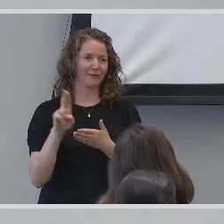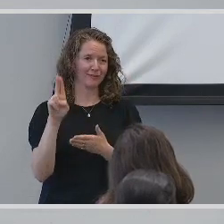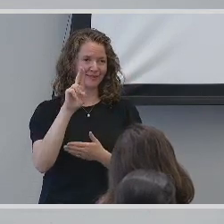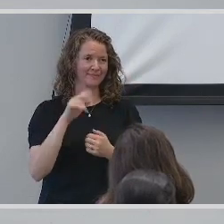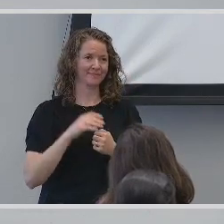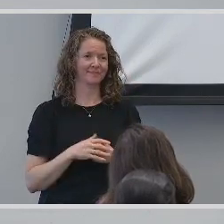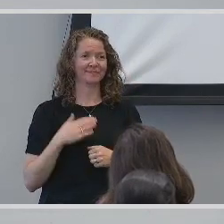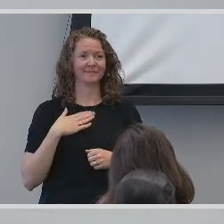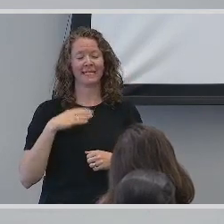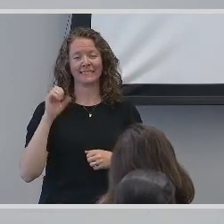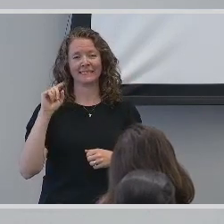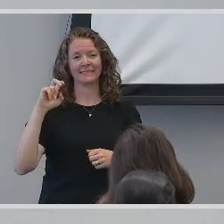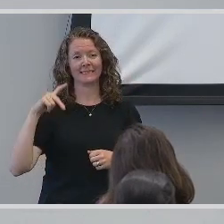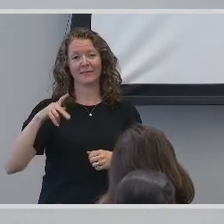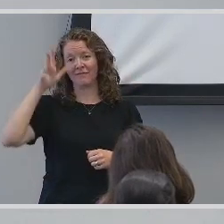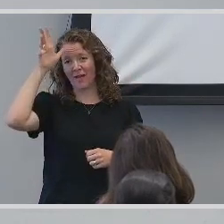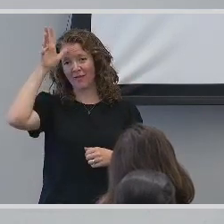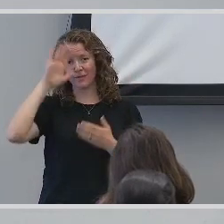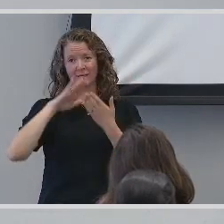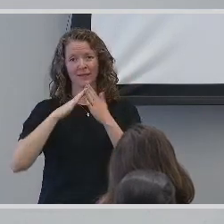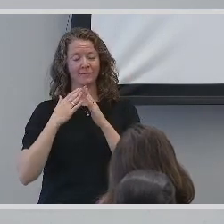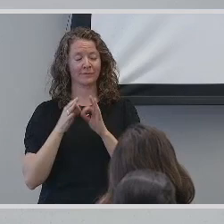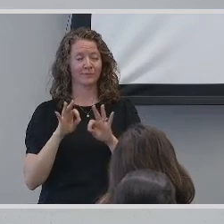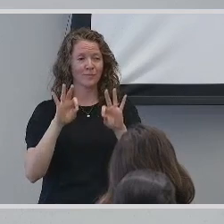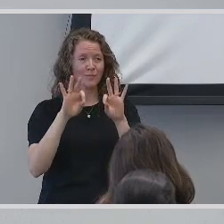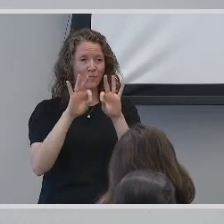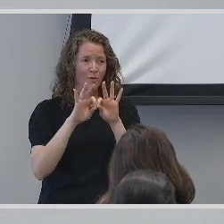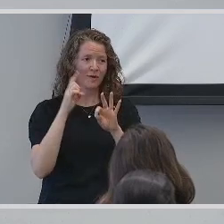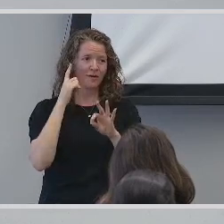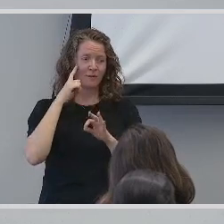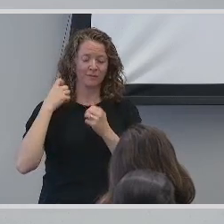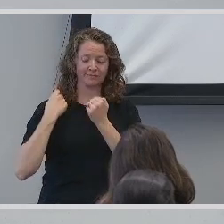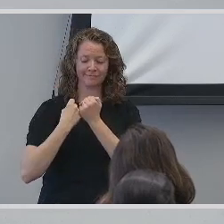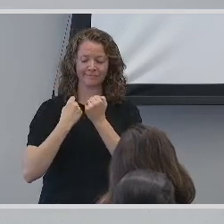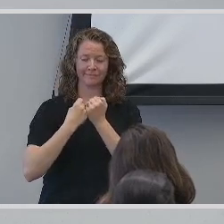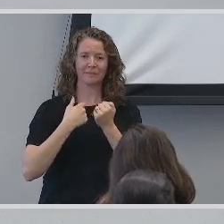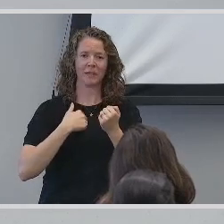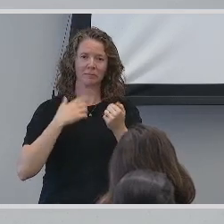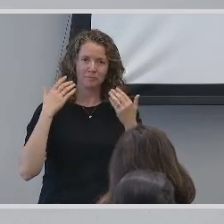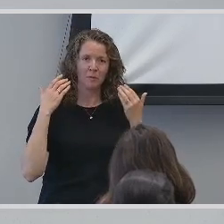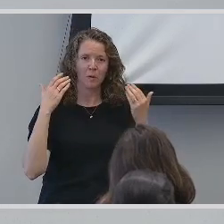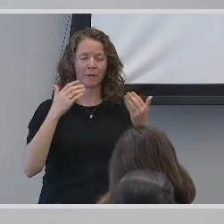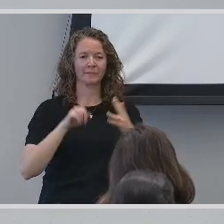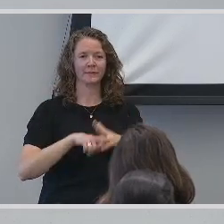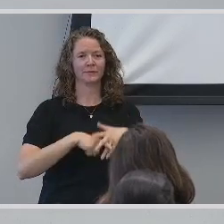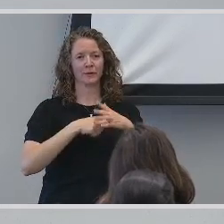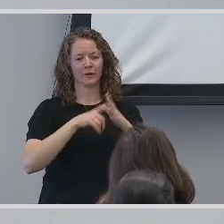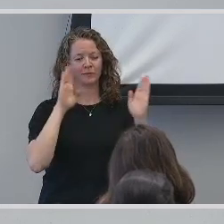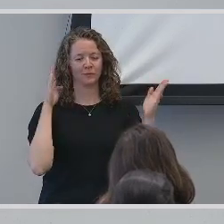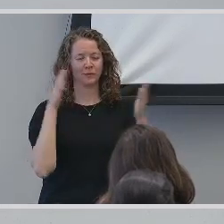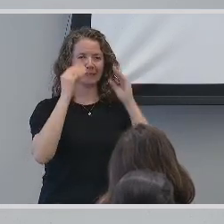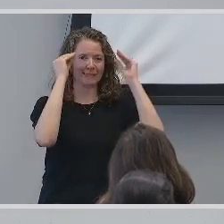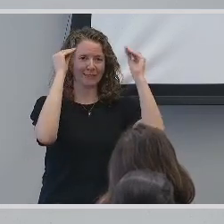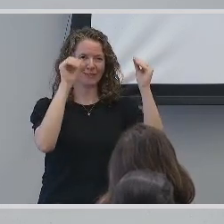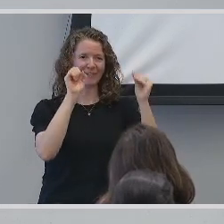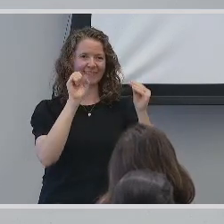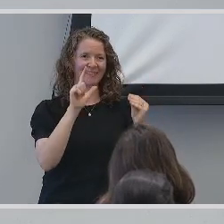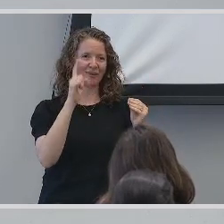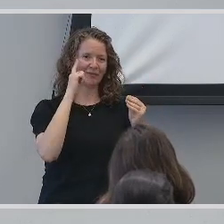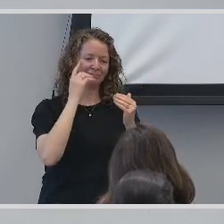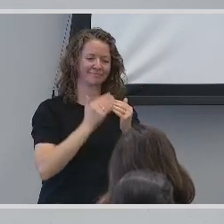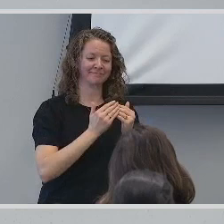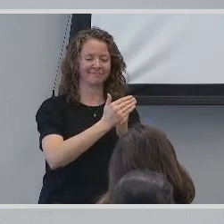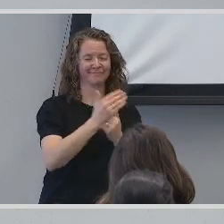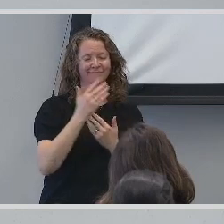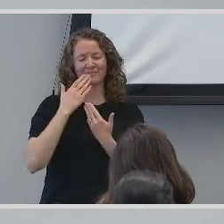stepfather played a pivotal role in advocating for my decision to teach sign language as a profession. I will forever be grateful for her